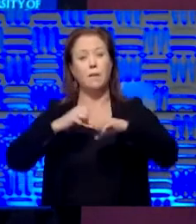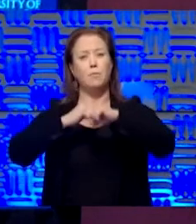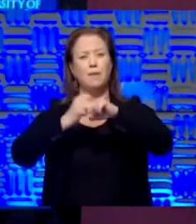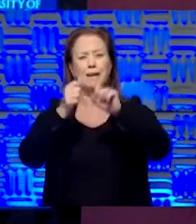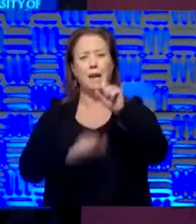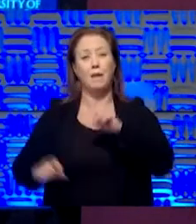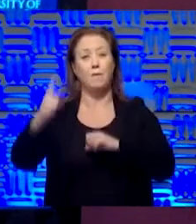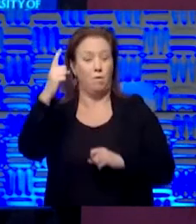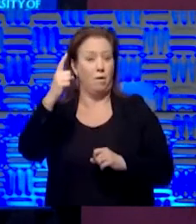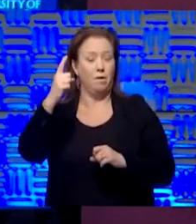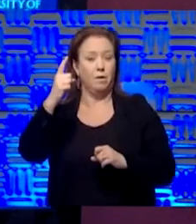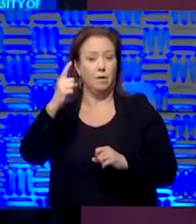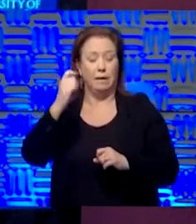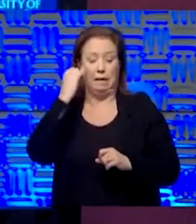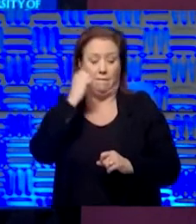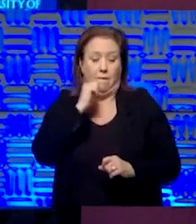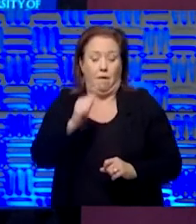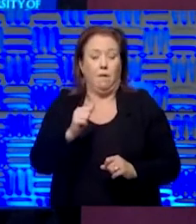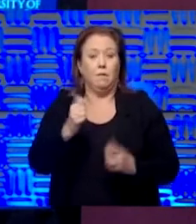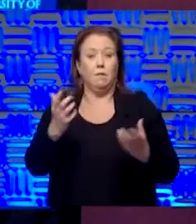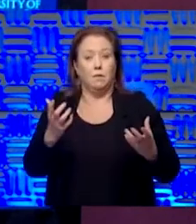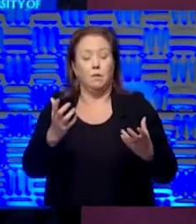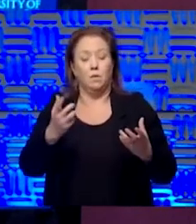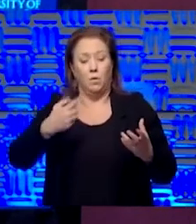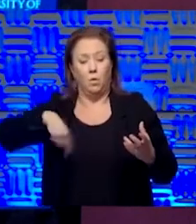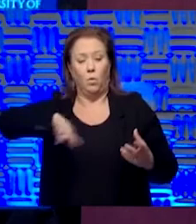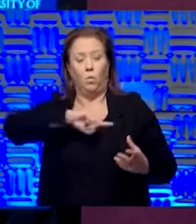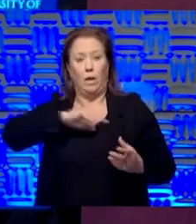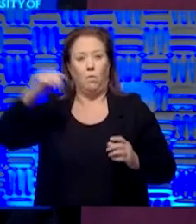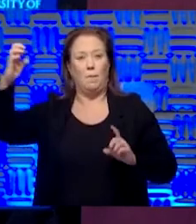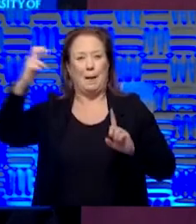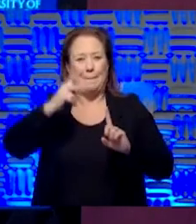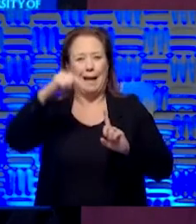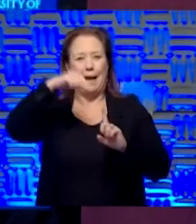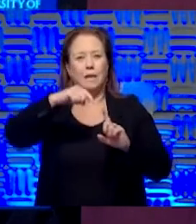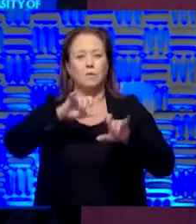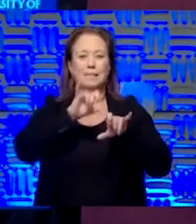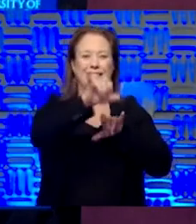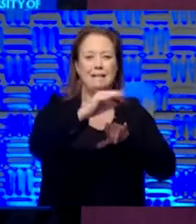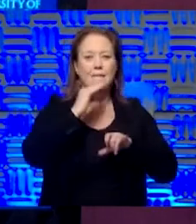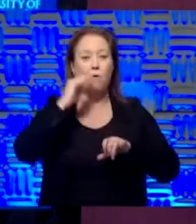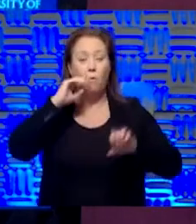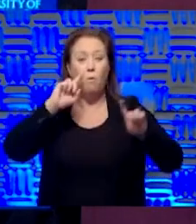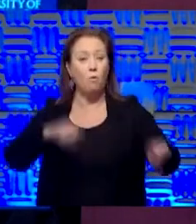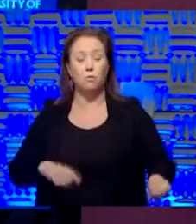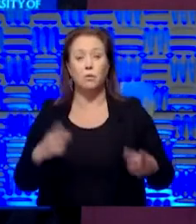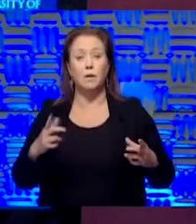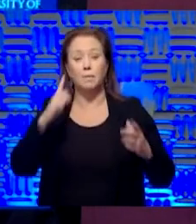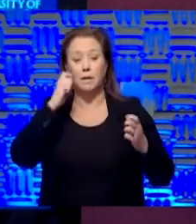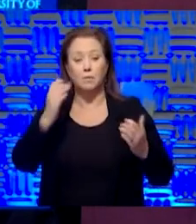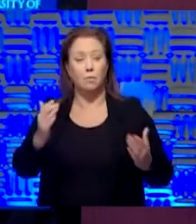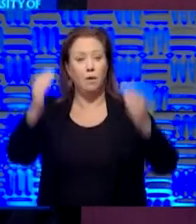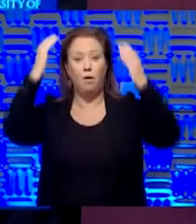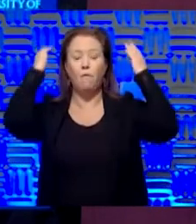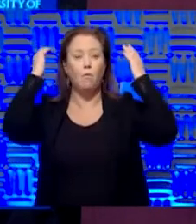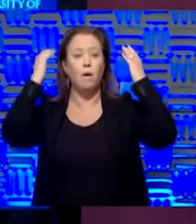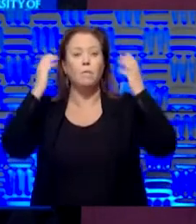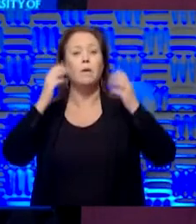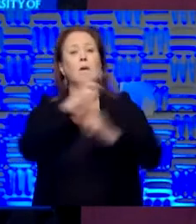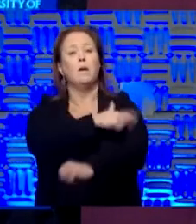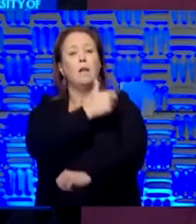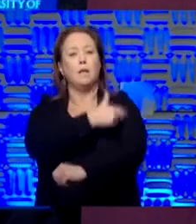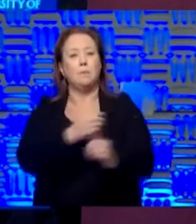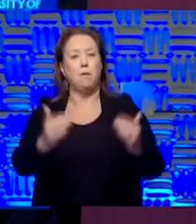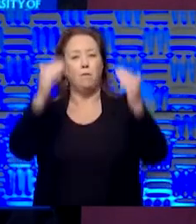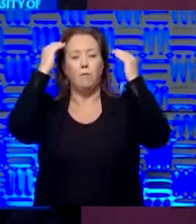everybody else. Otherwise, what happens is we'll be right back to a shelter in place because we'll be having overwhelmed hospital resources.